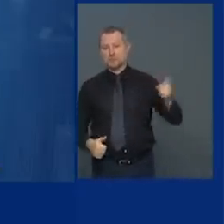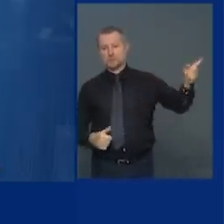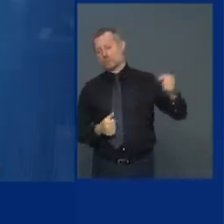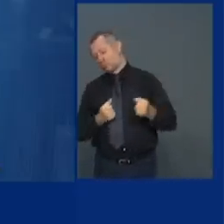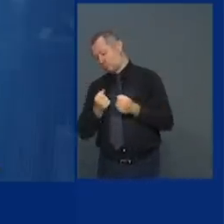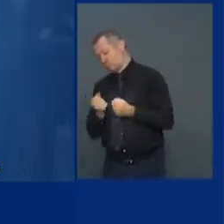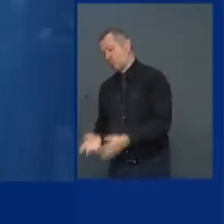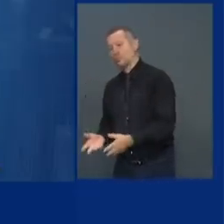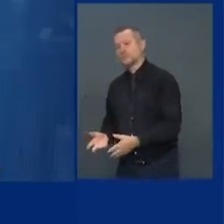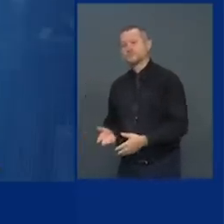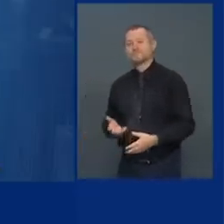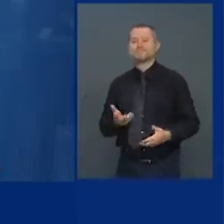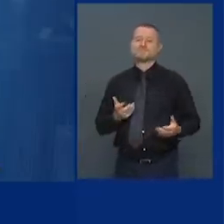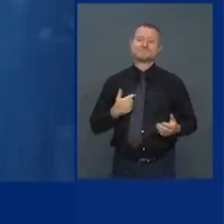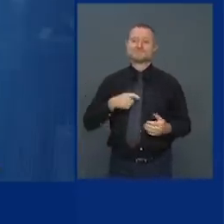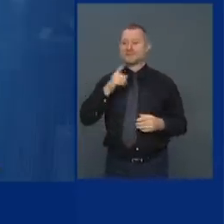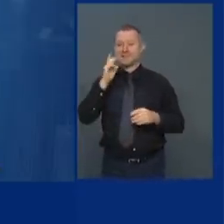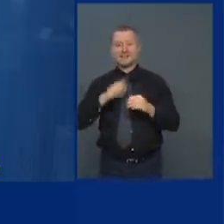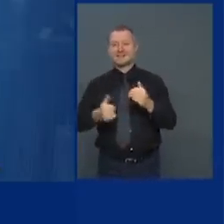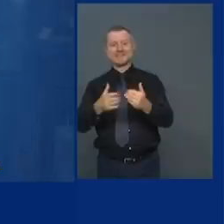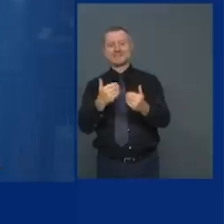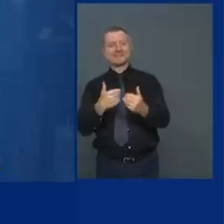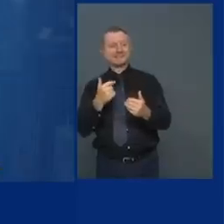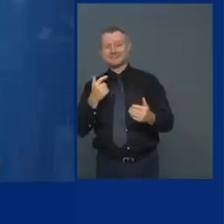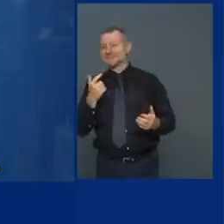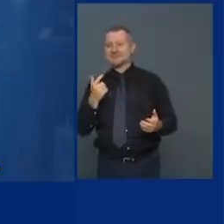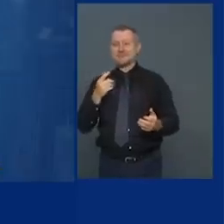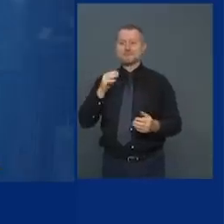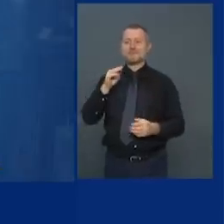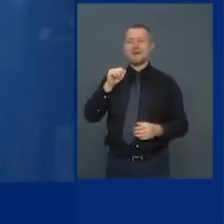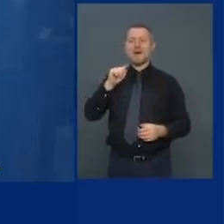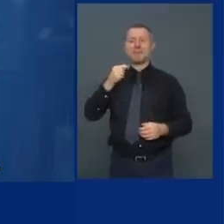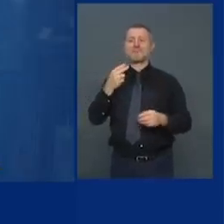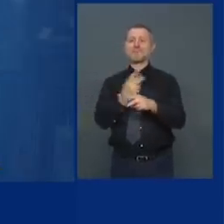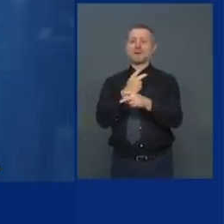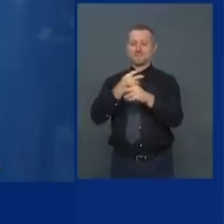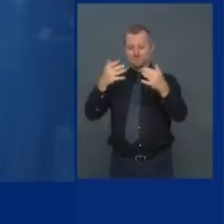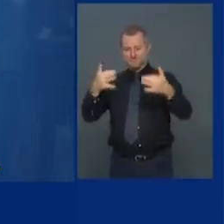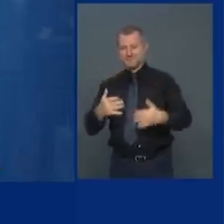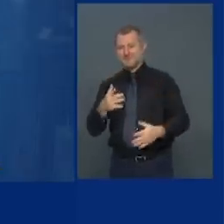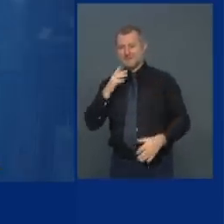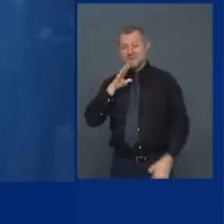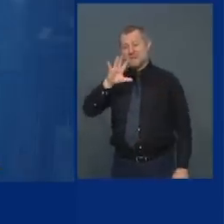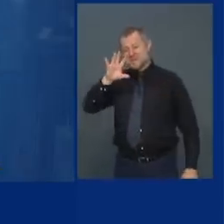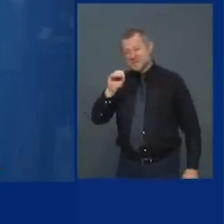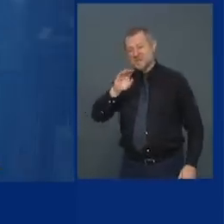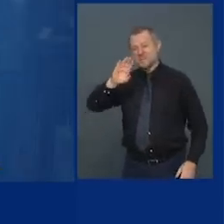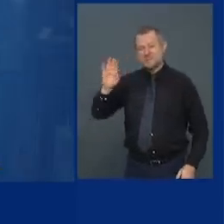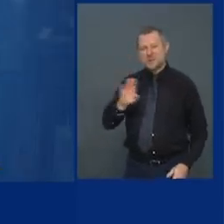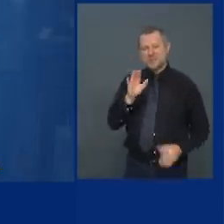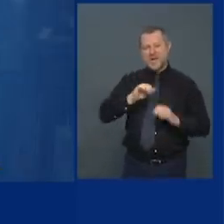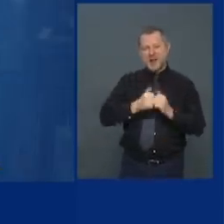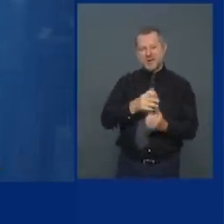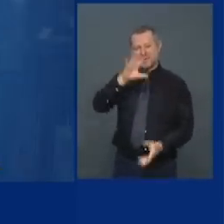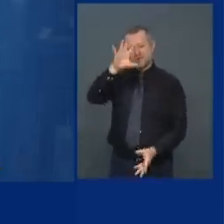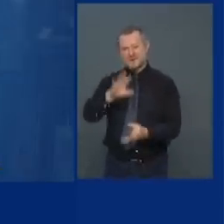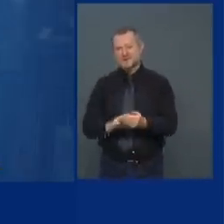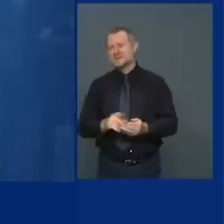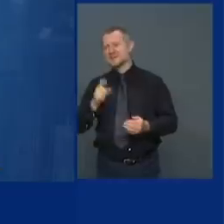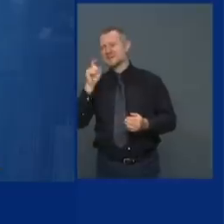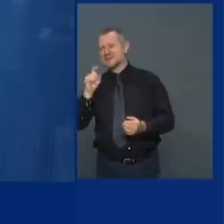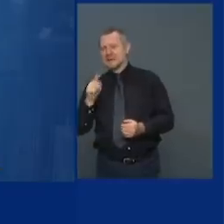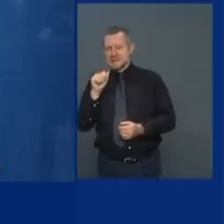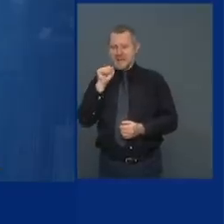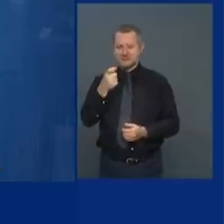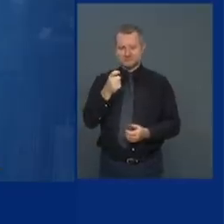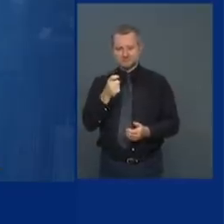close it becomes math you can't close 50 billion dollars without tax increases millionaires